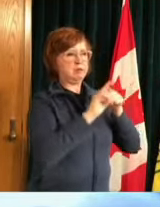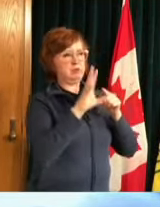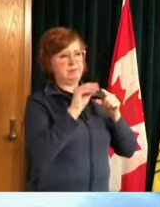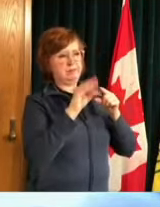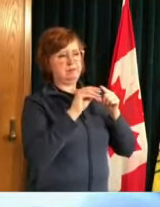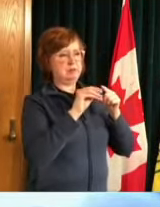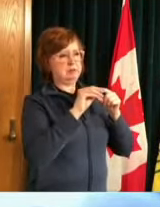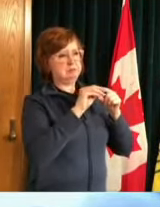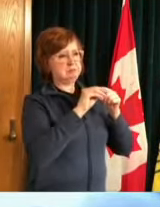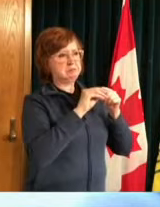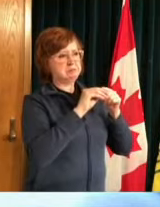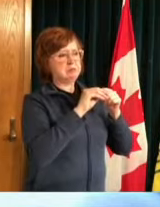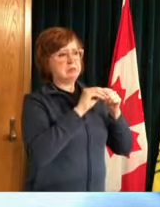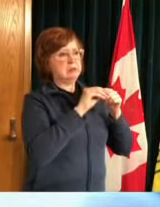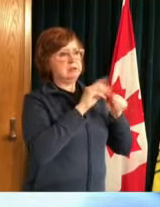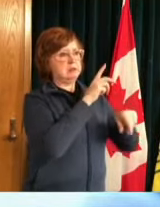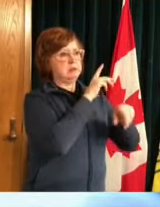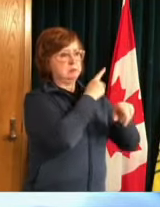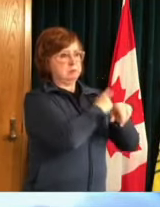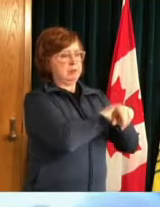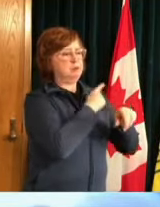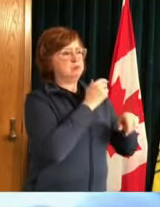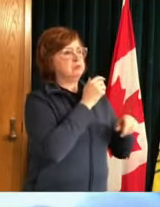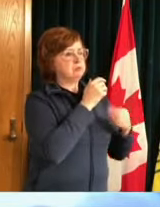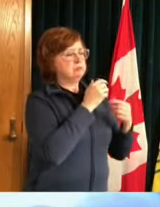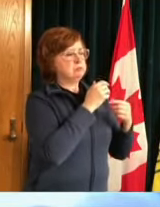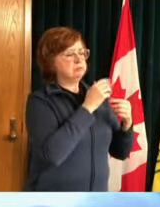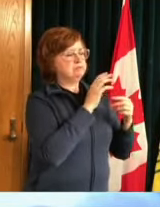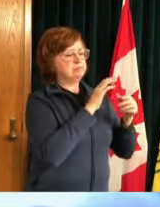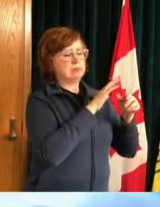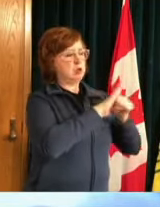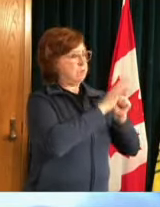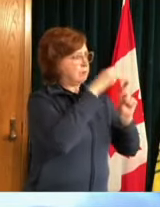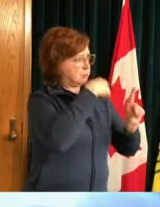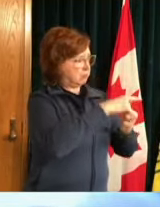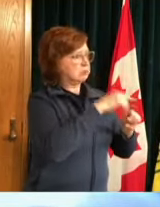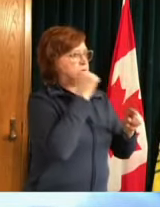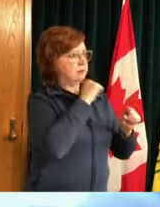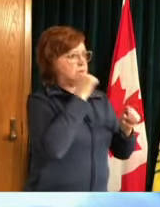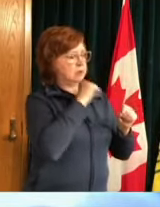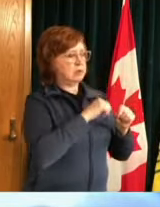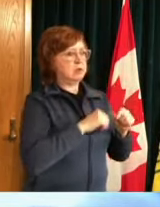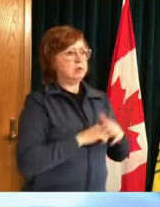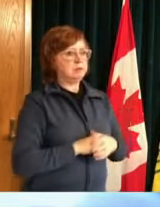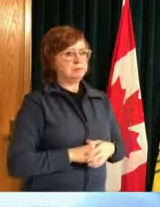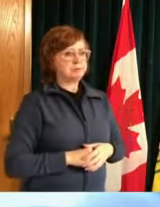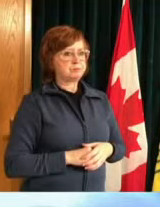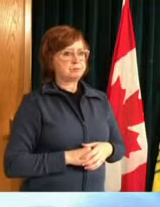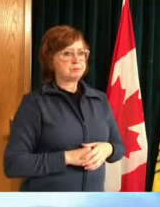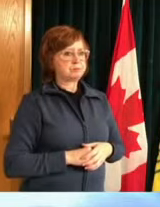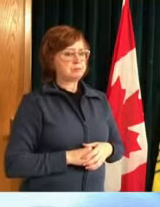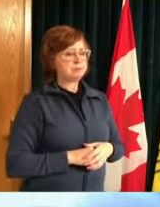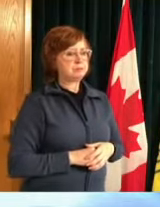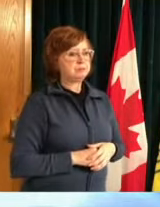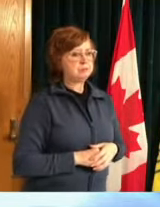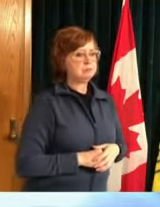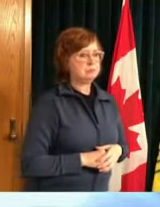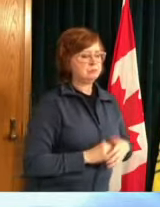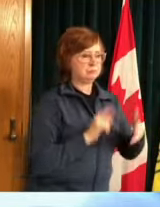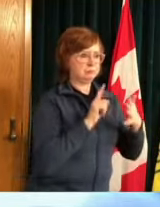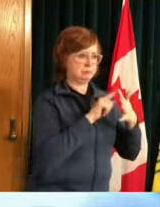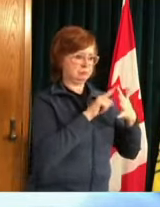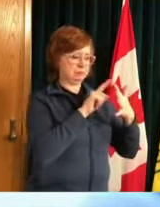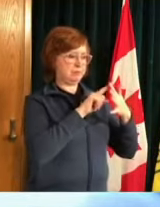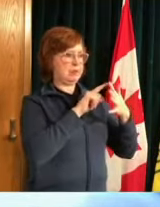range of concern now so obviously it's a very um it's a very um you know critical situation but